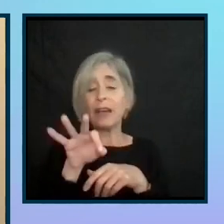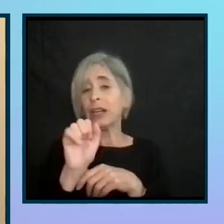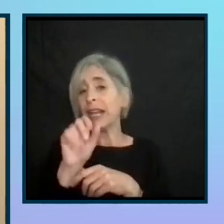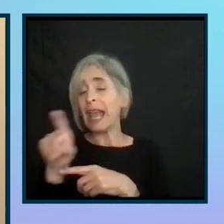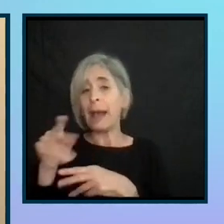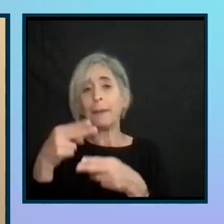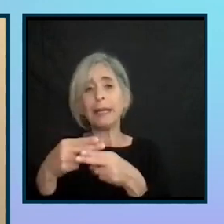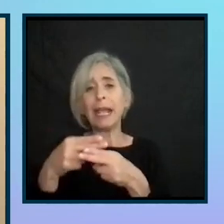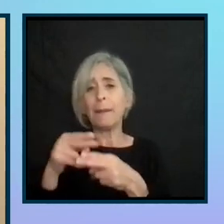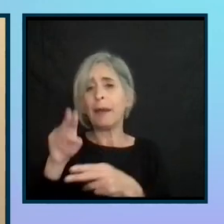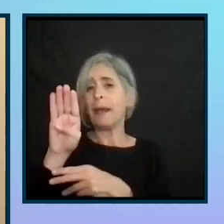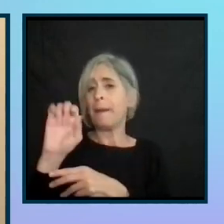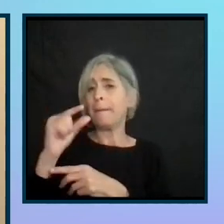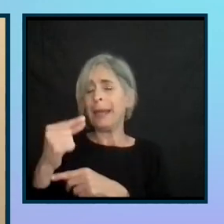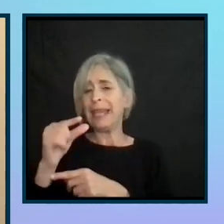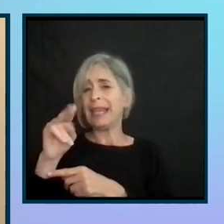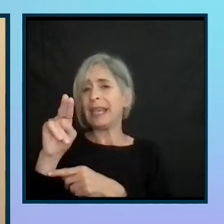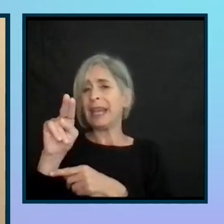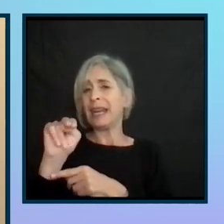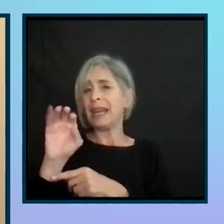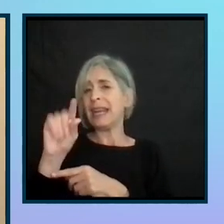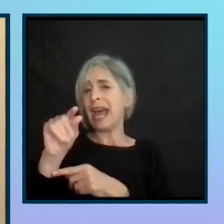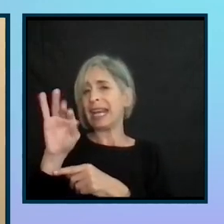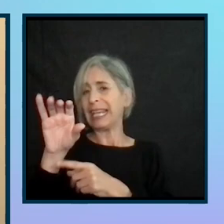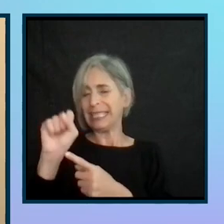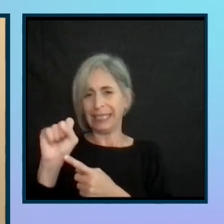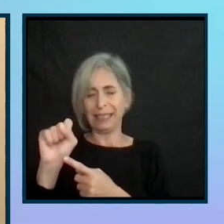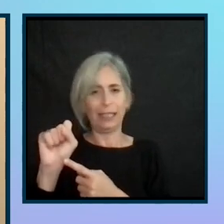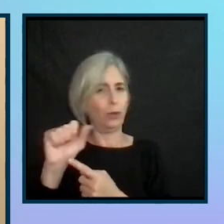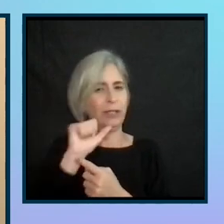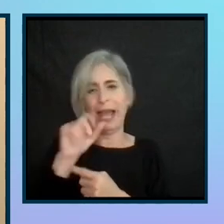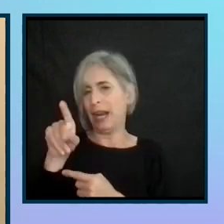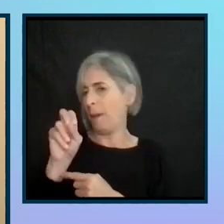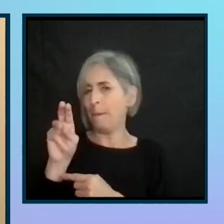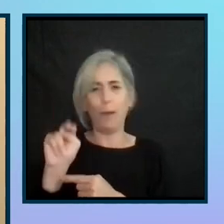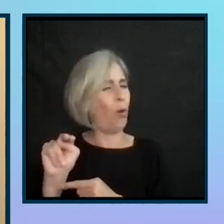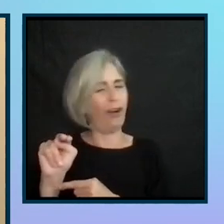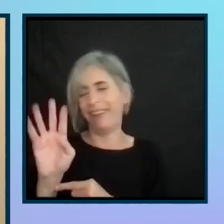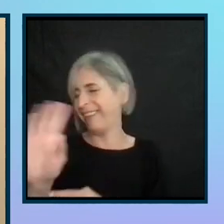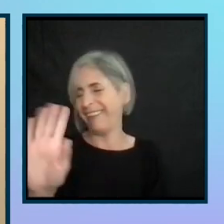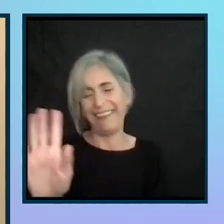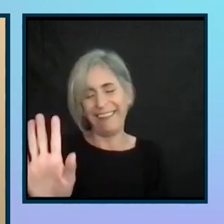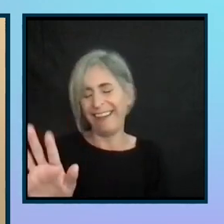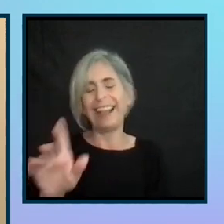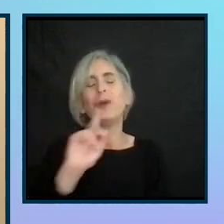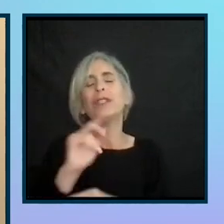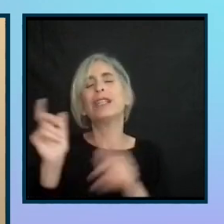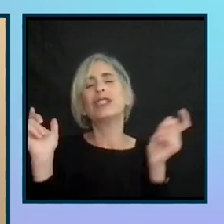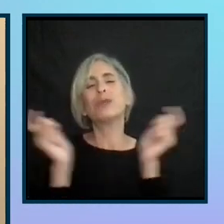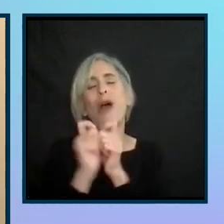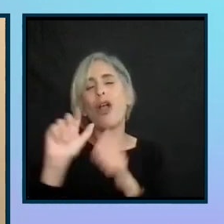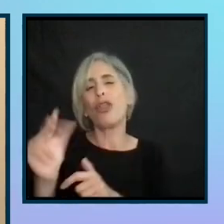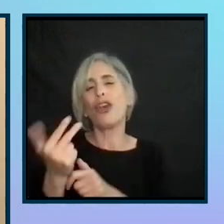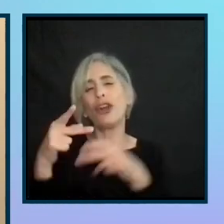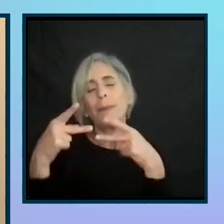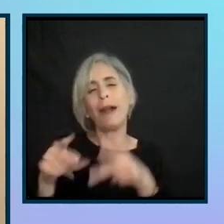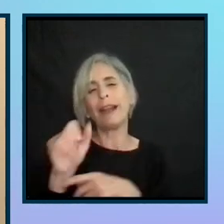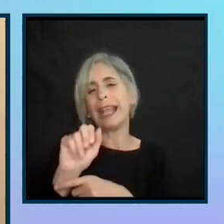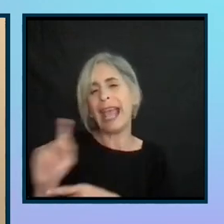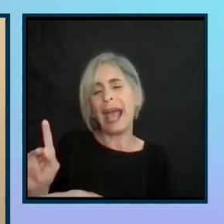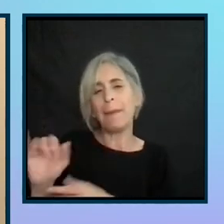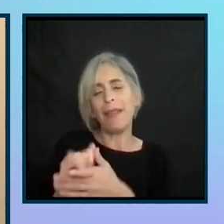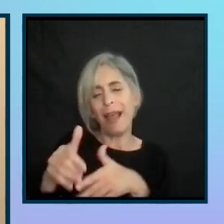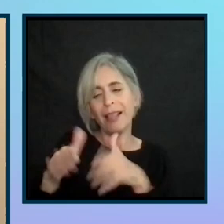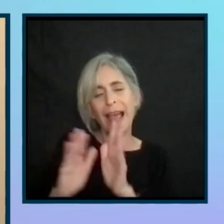called Big Noggins. And I'm sorry to say it was not a porn site. It was actually a small third party app that